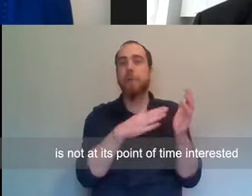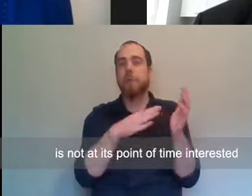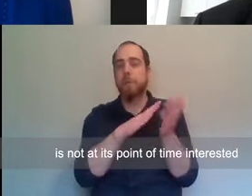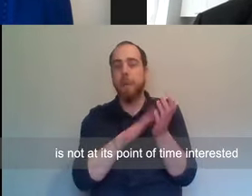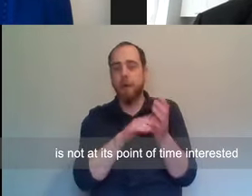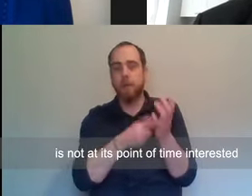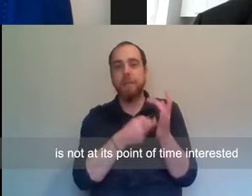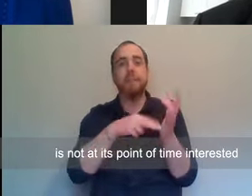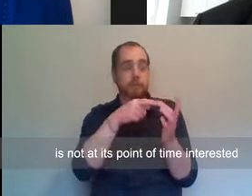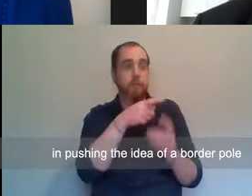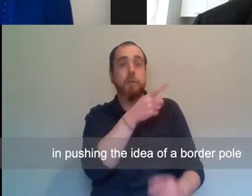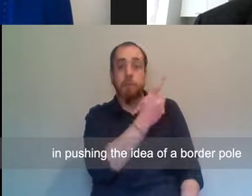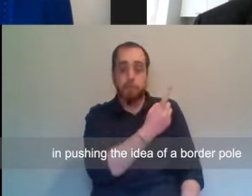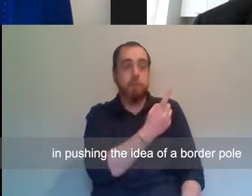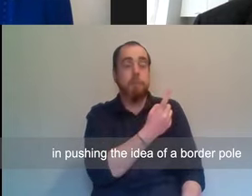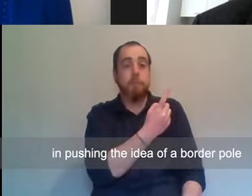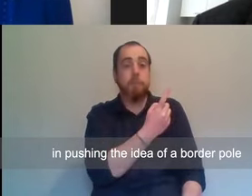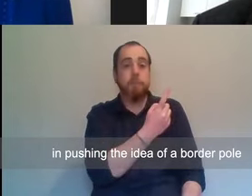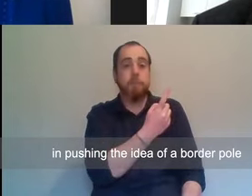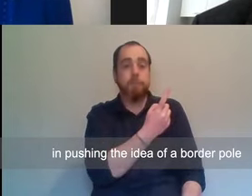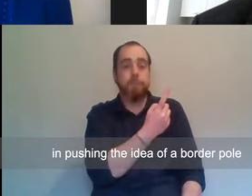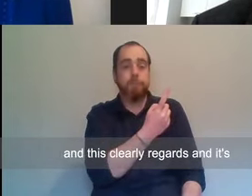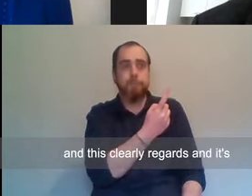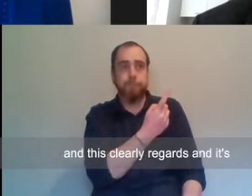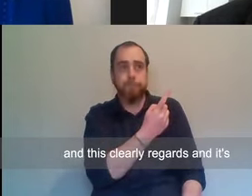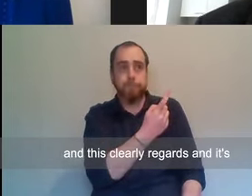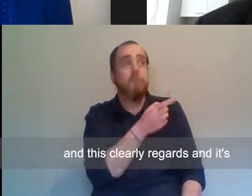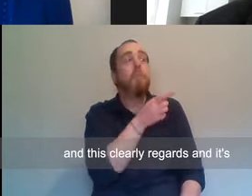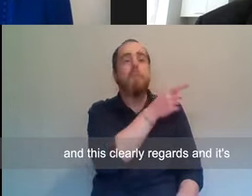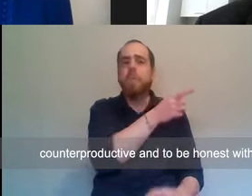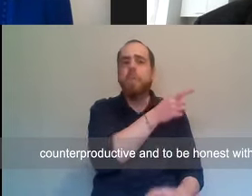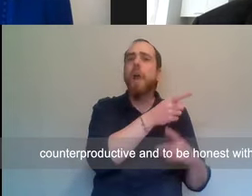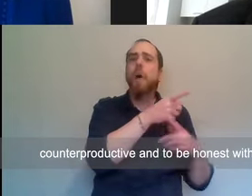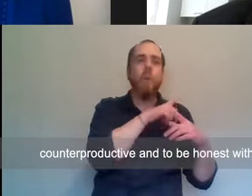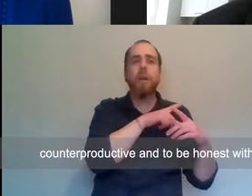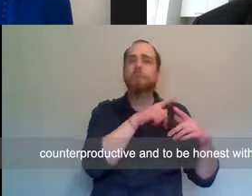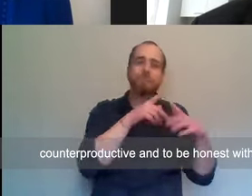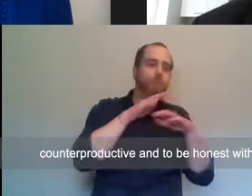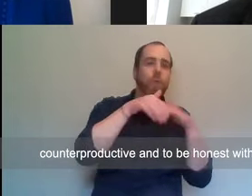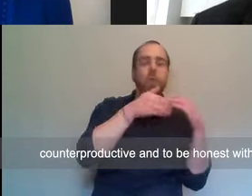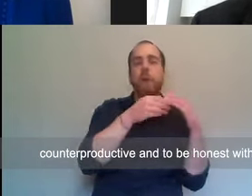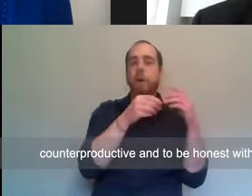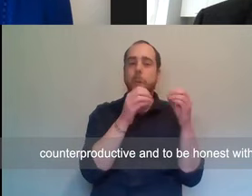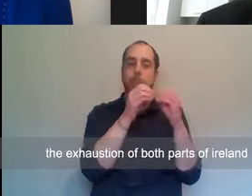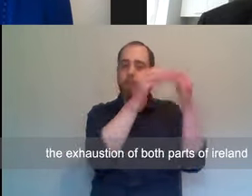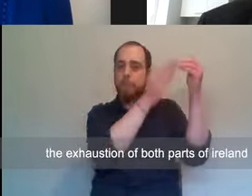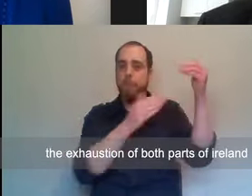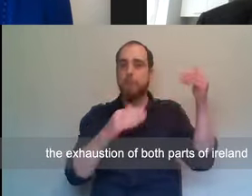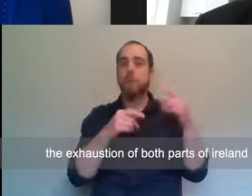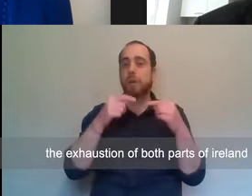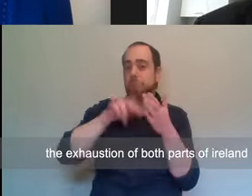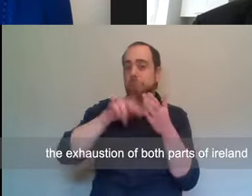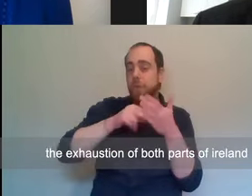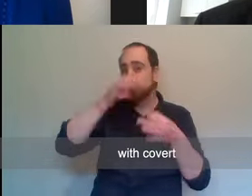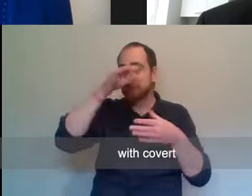is not at its point in time interested in pushing the idea of a border pole and is clearly in regards that as counterproductive and, to be honest, with the